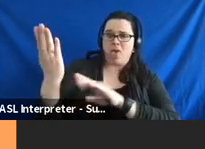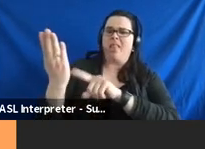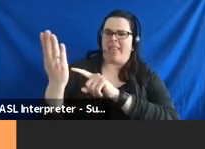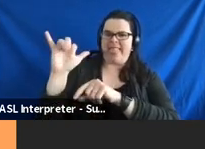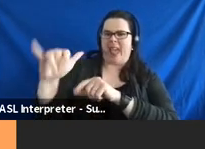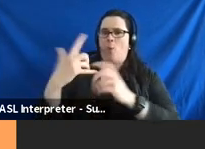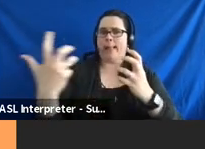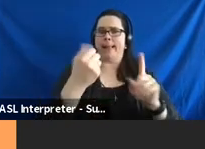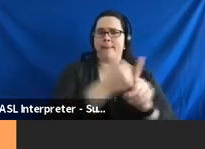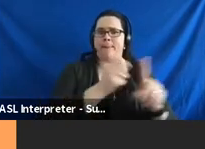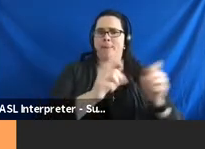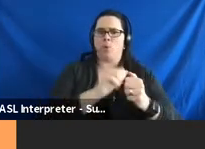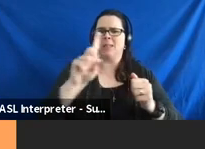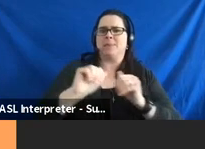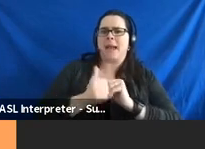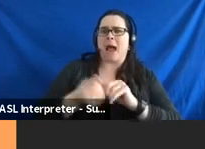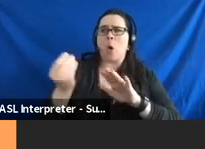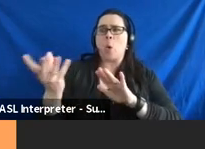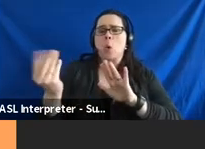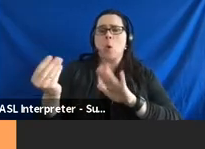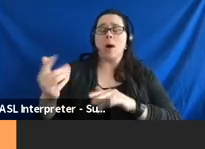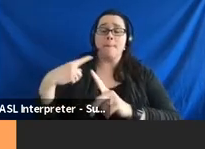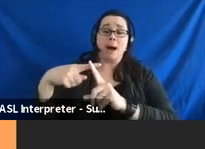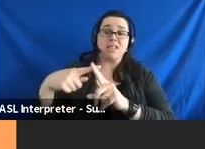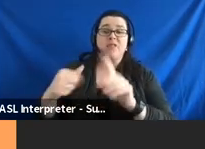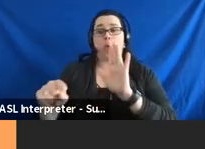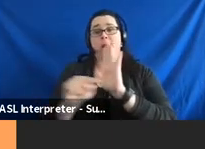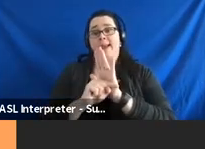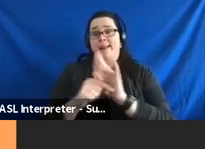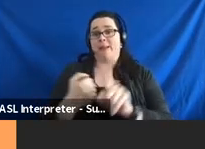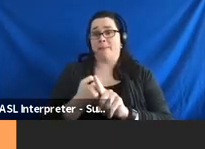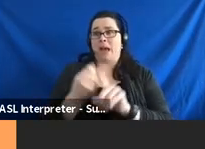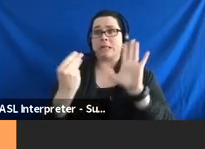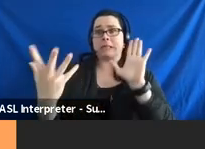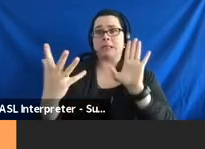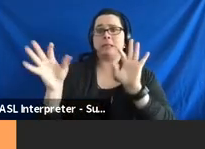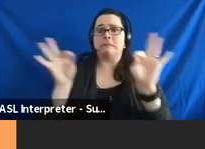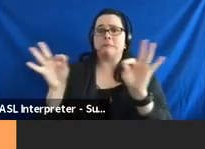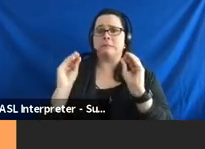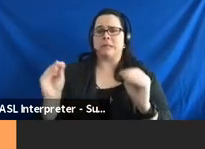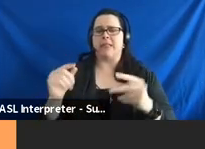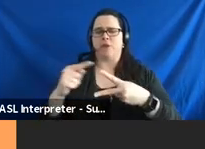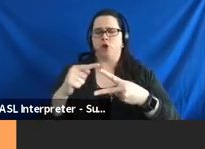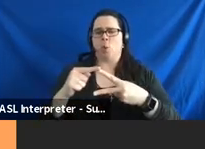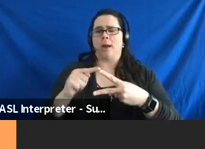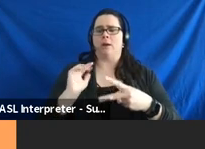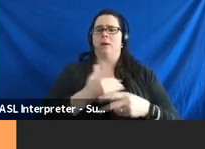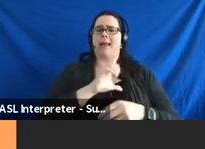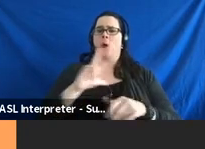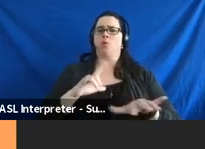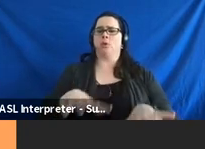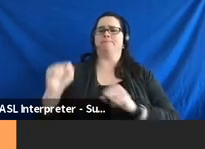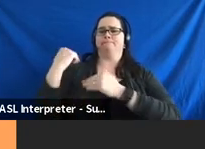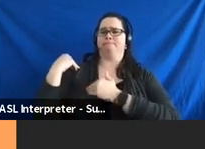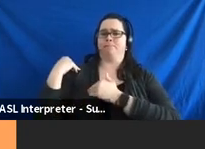that impacts people with disabilities either positively or negatively. So, that first one's kind of, this is the work the council's doing.